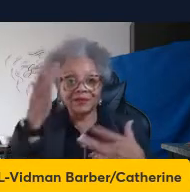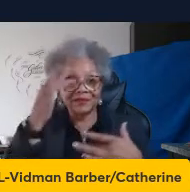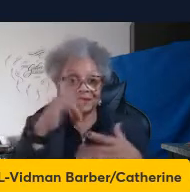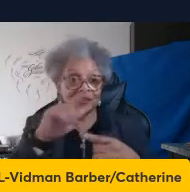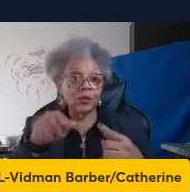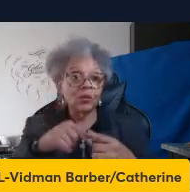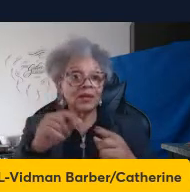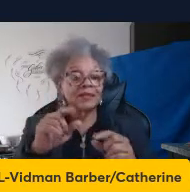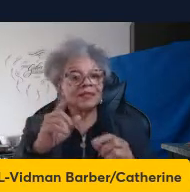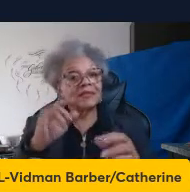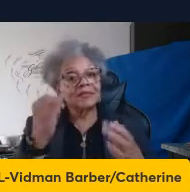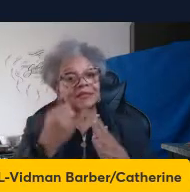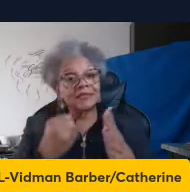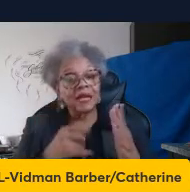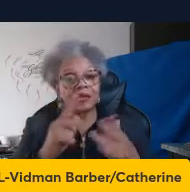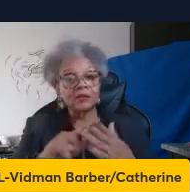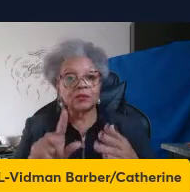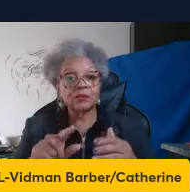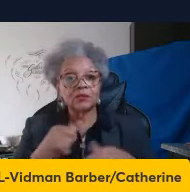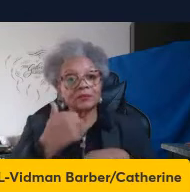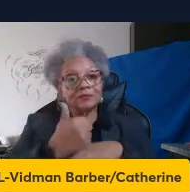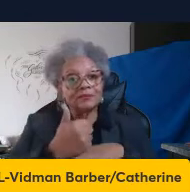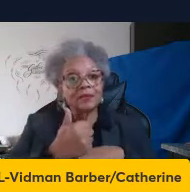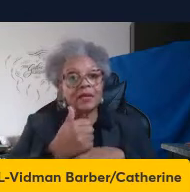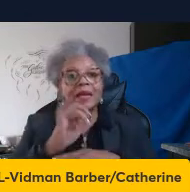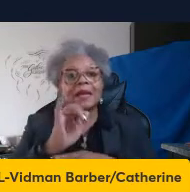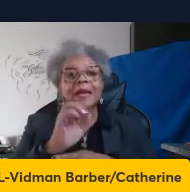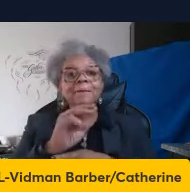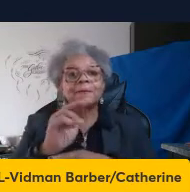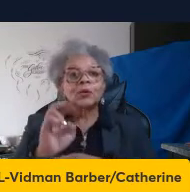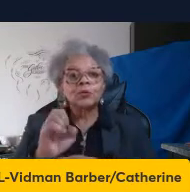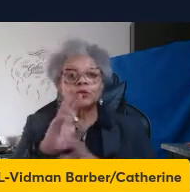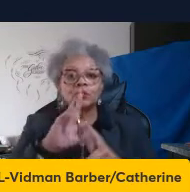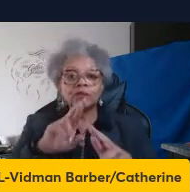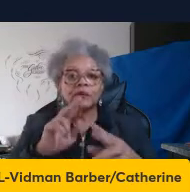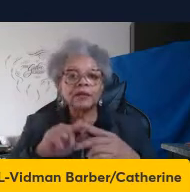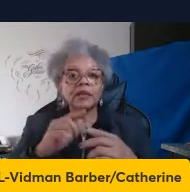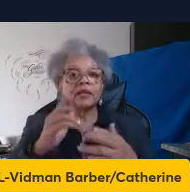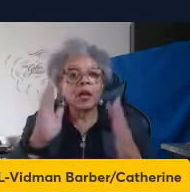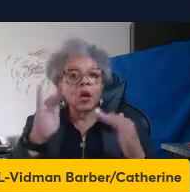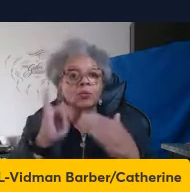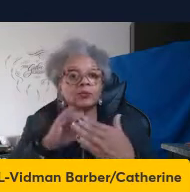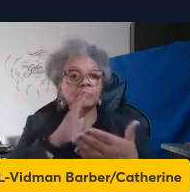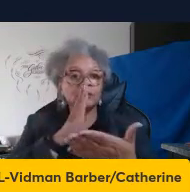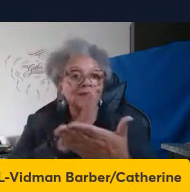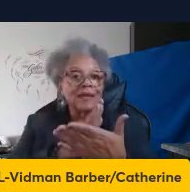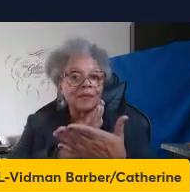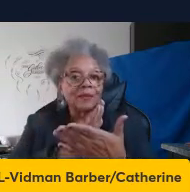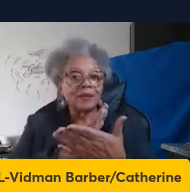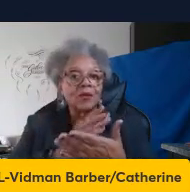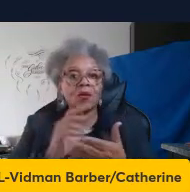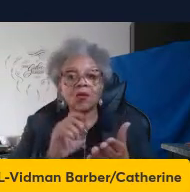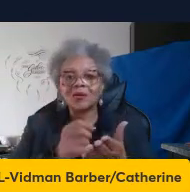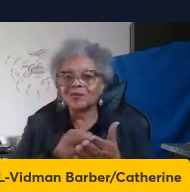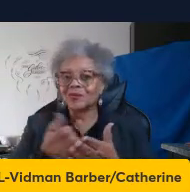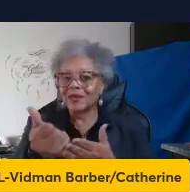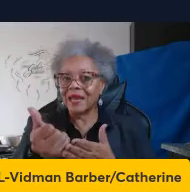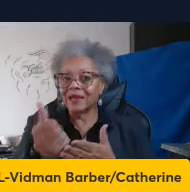it's designed to help initiate an immune response in the hopes of quelling or eradicating a pathogen.